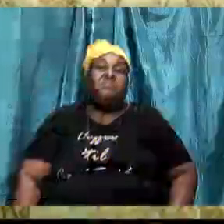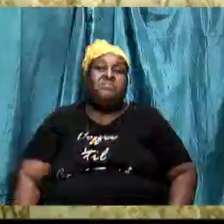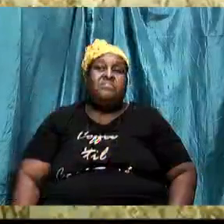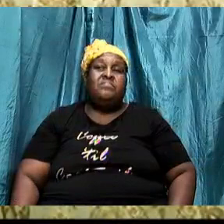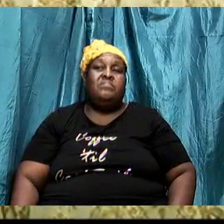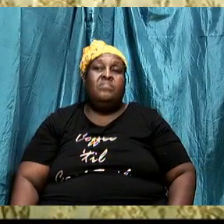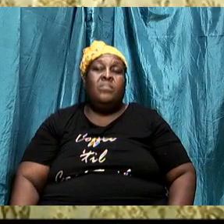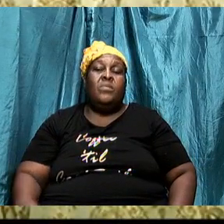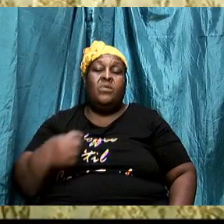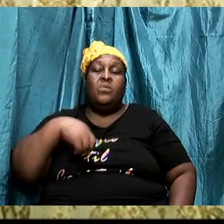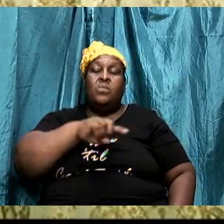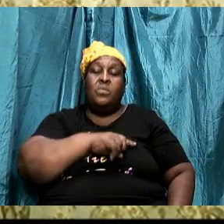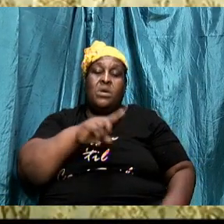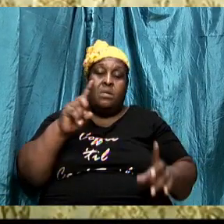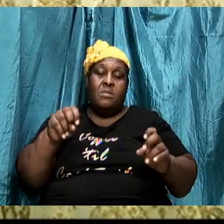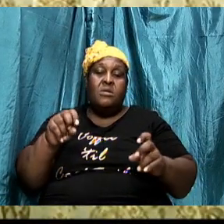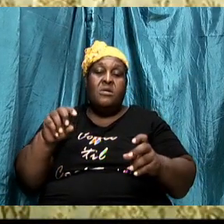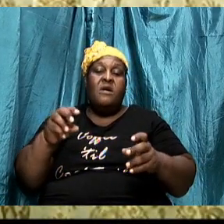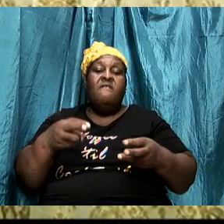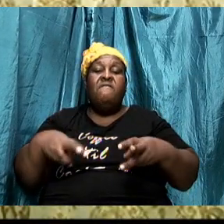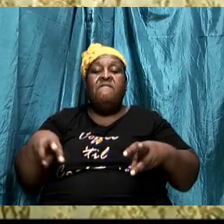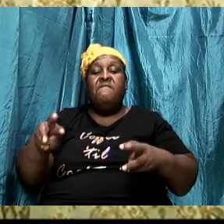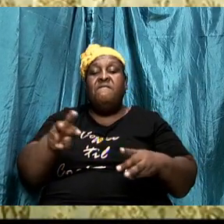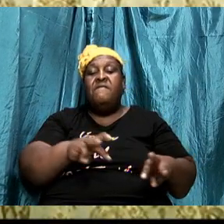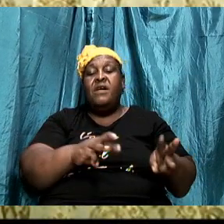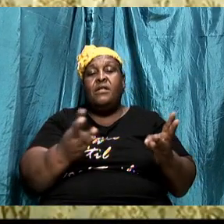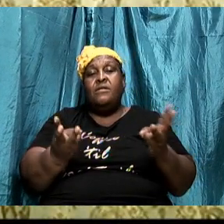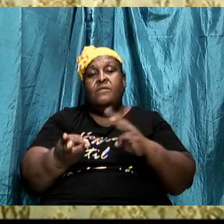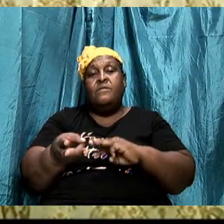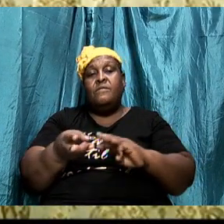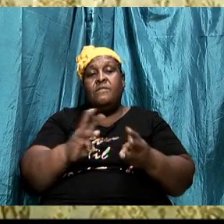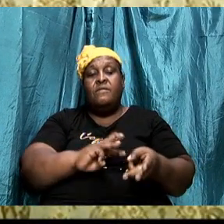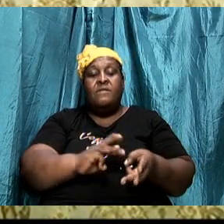to value our experiences.